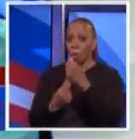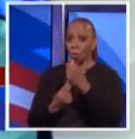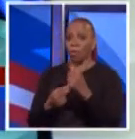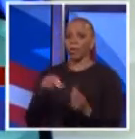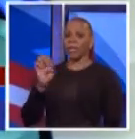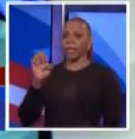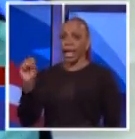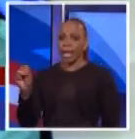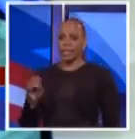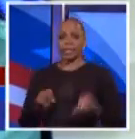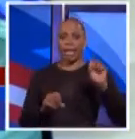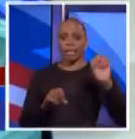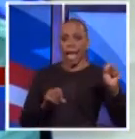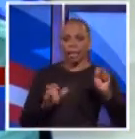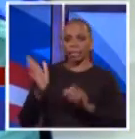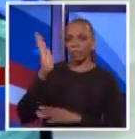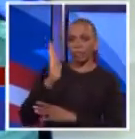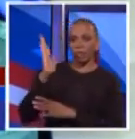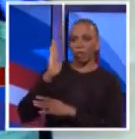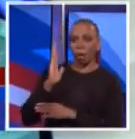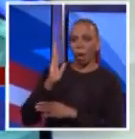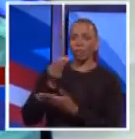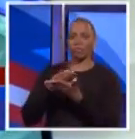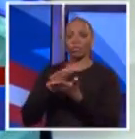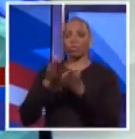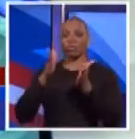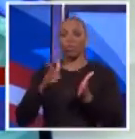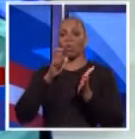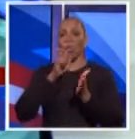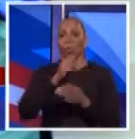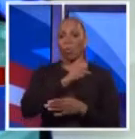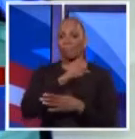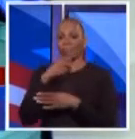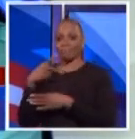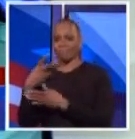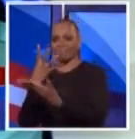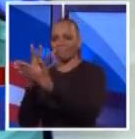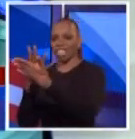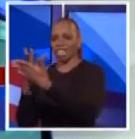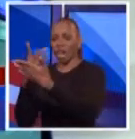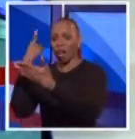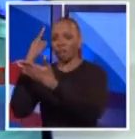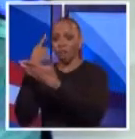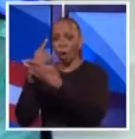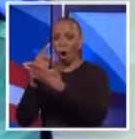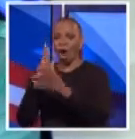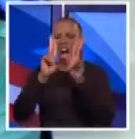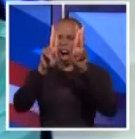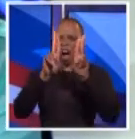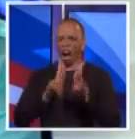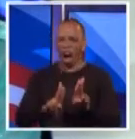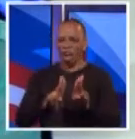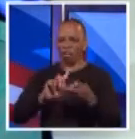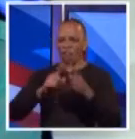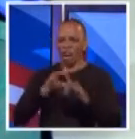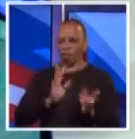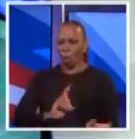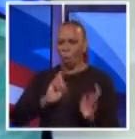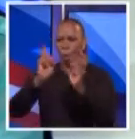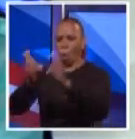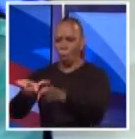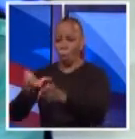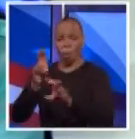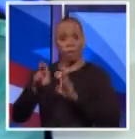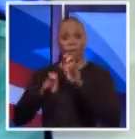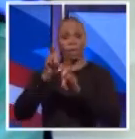Former state controller Alan Hevesy went to jail for giving huge contracts to his friends to provide investment advice.